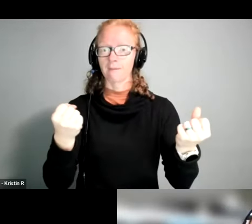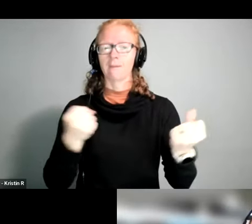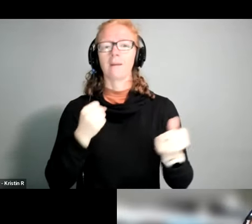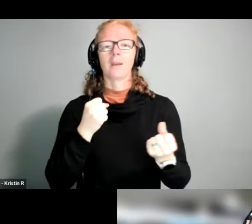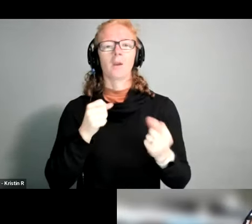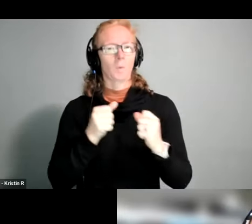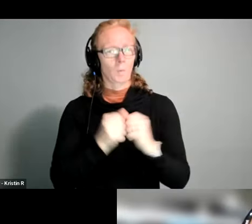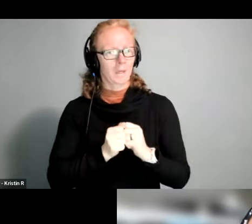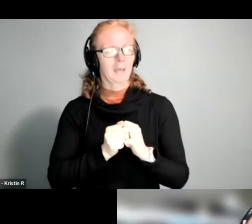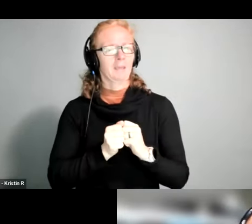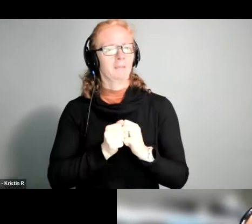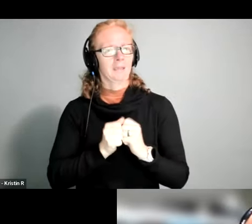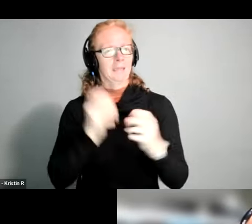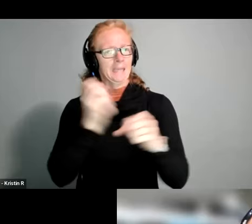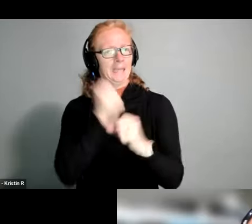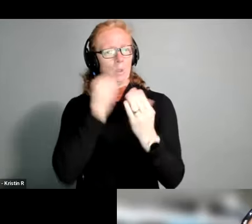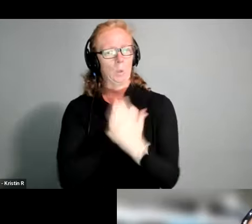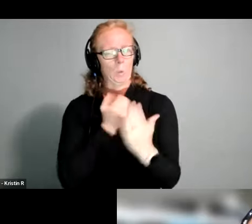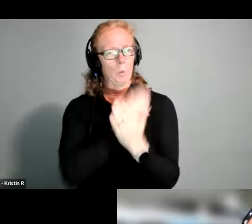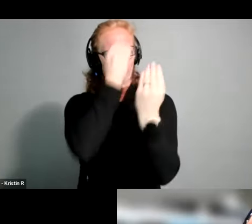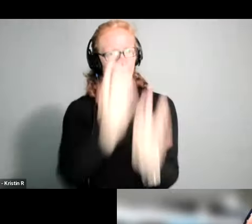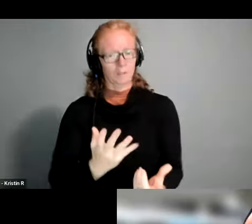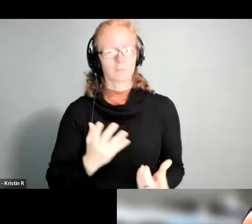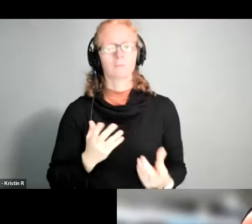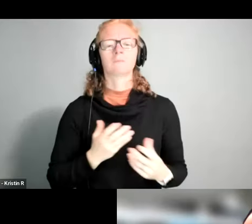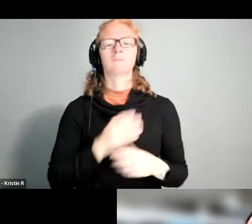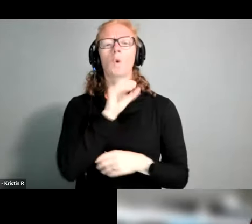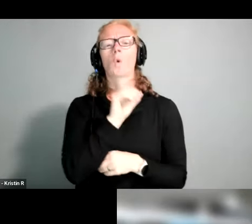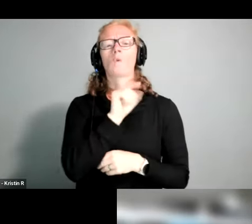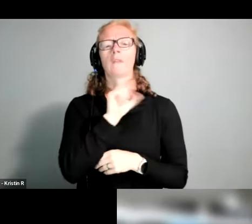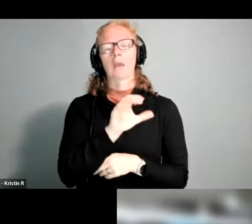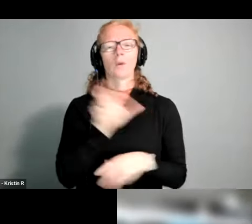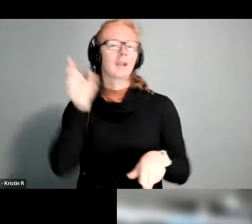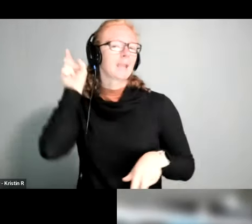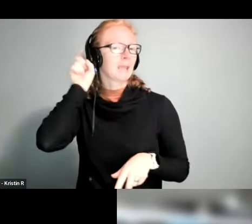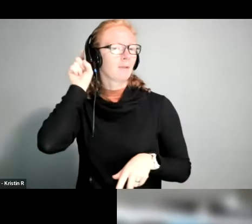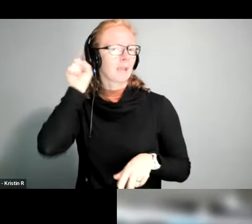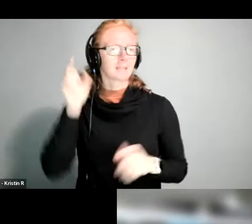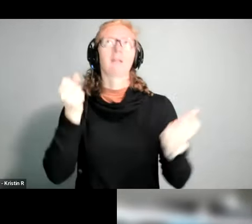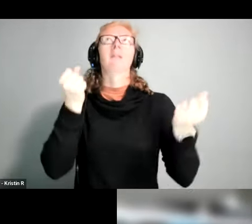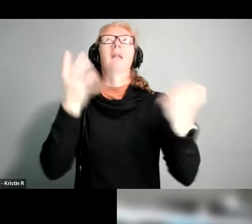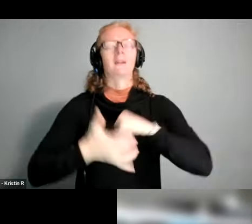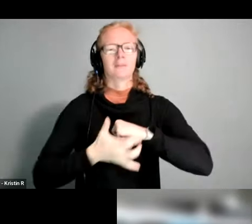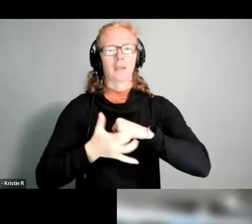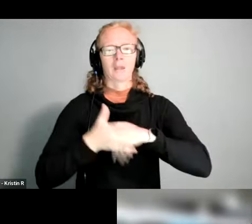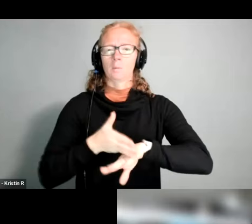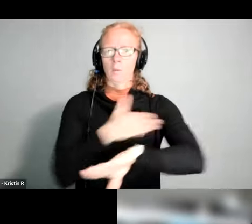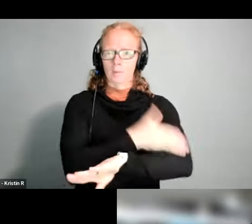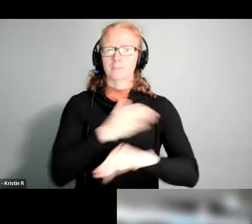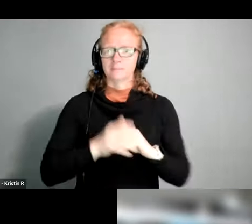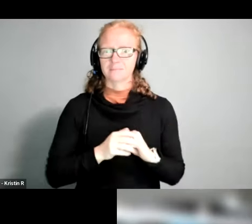and information about new and over-the-counter hearing aids there's been a lot of technology improvement